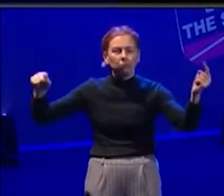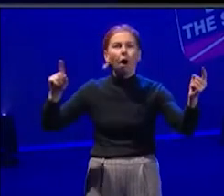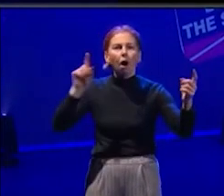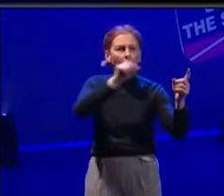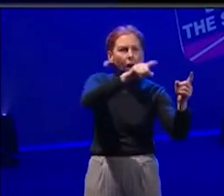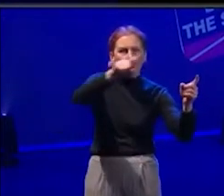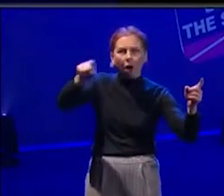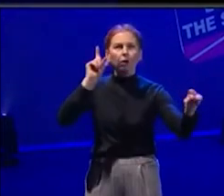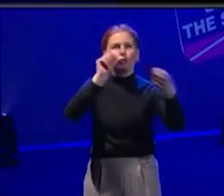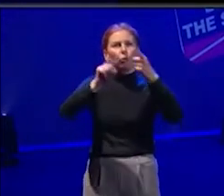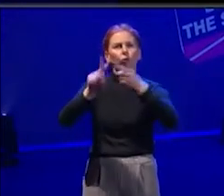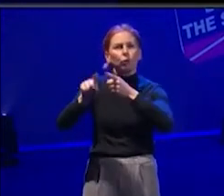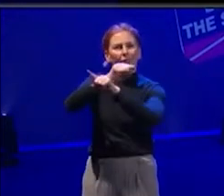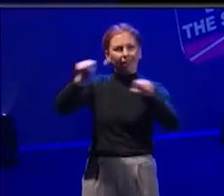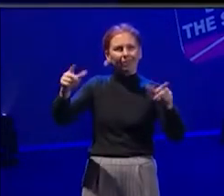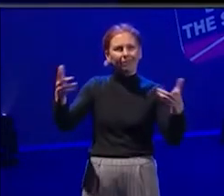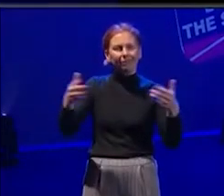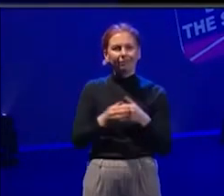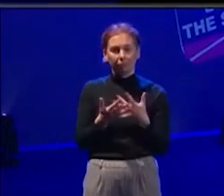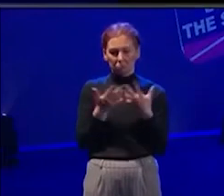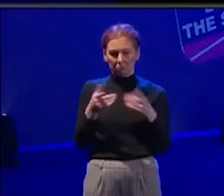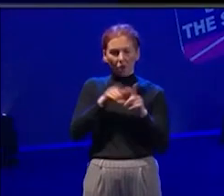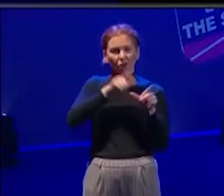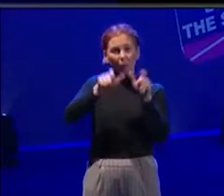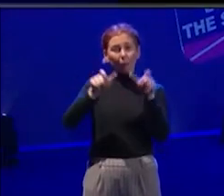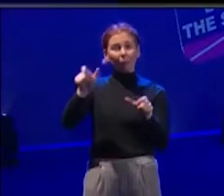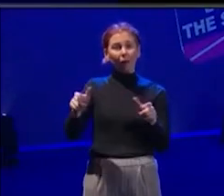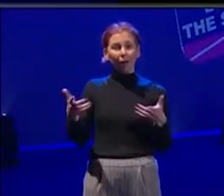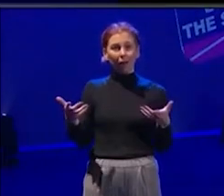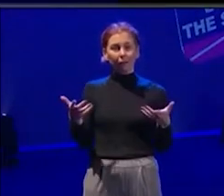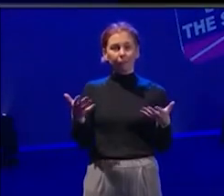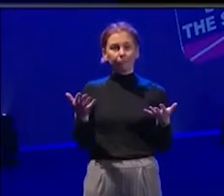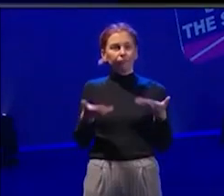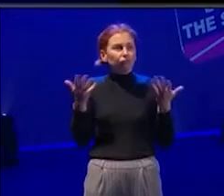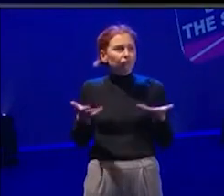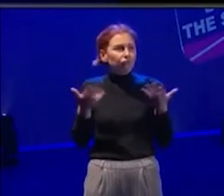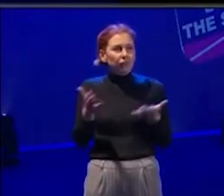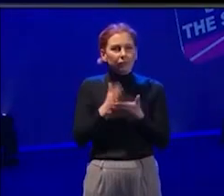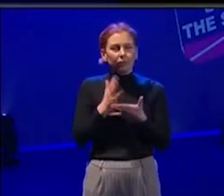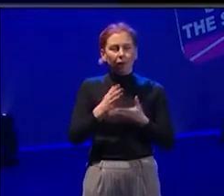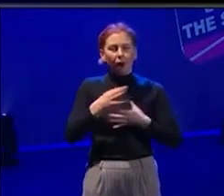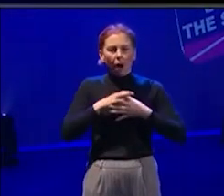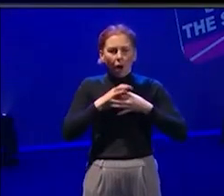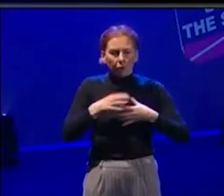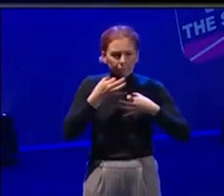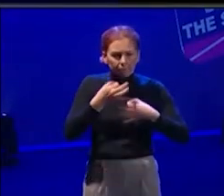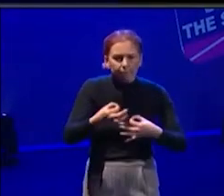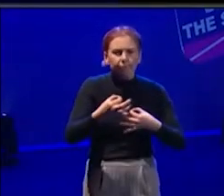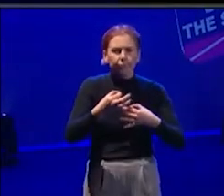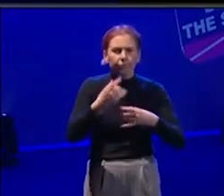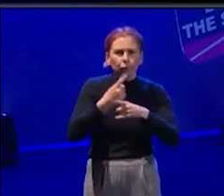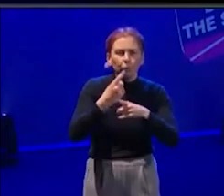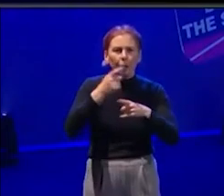There's a lot of young people who are extremely interested in the environmental and climate right now. And